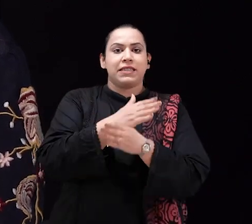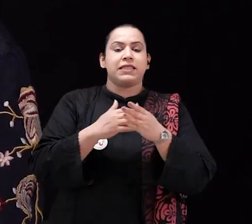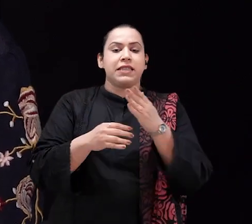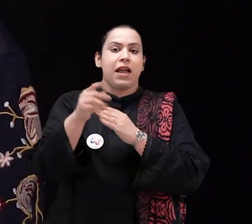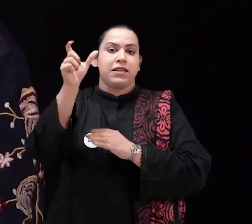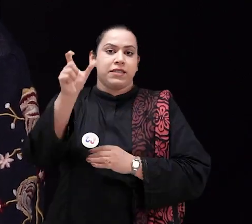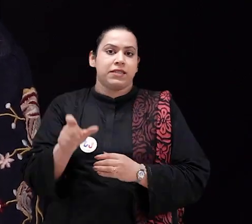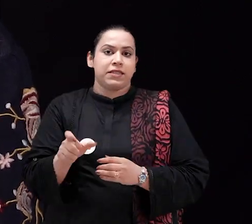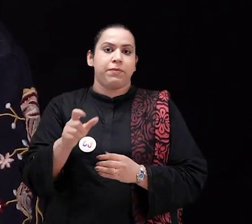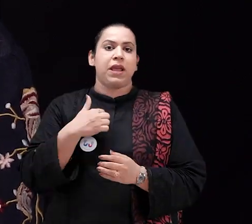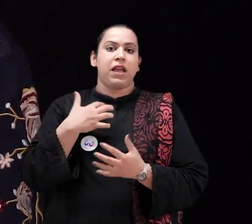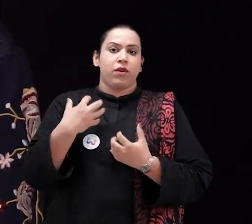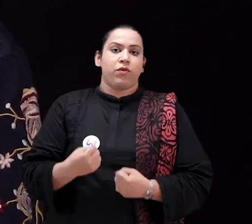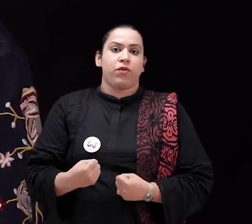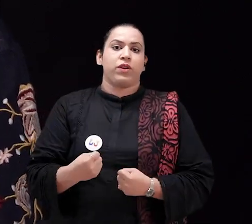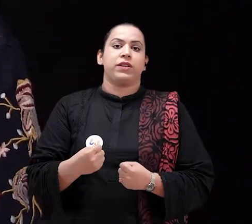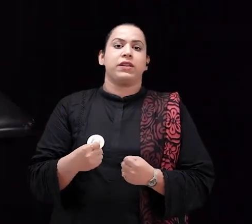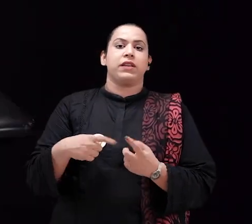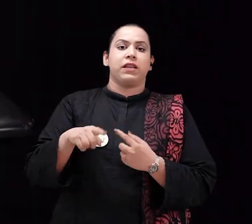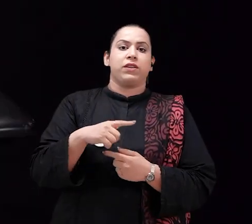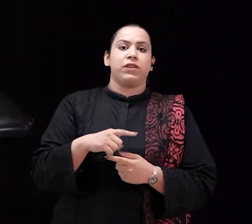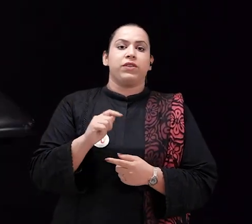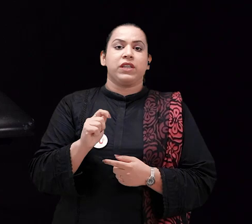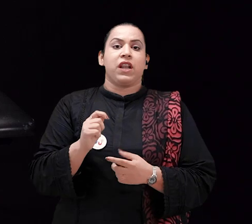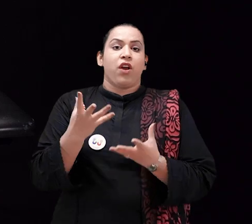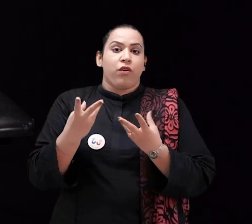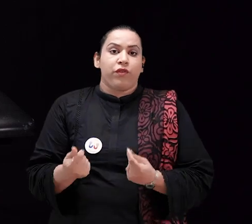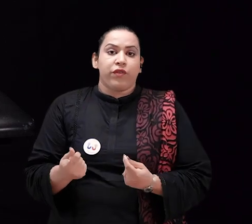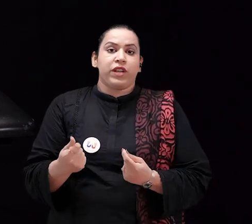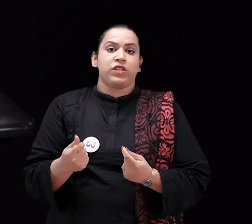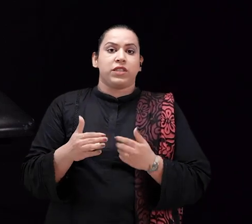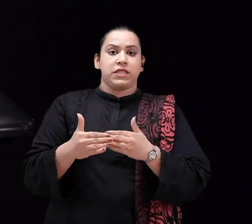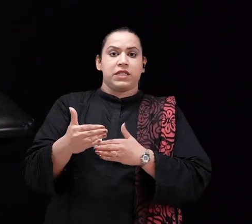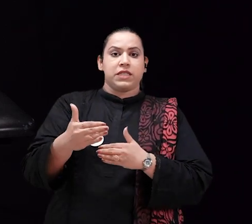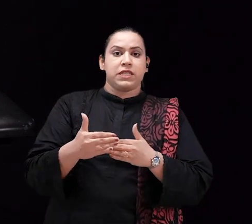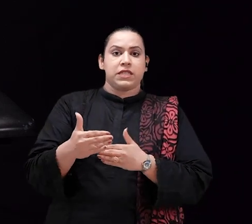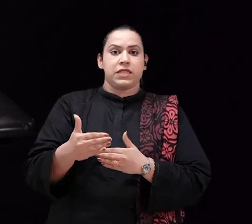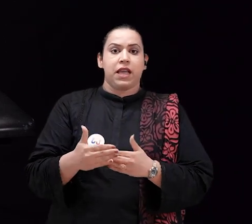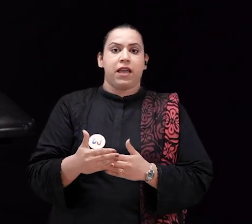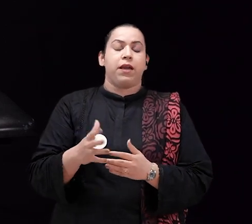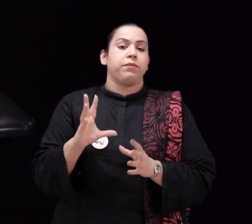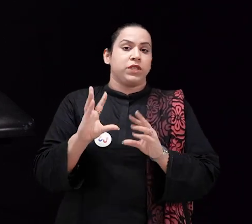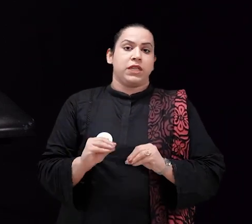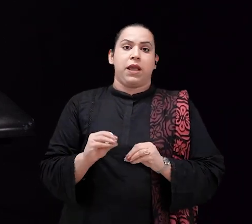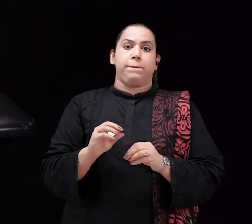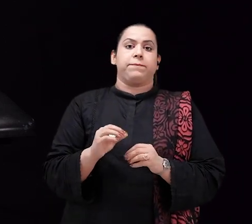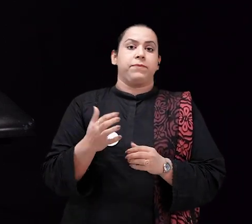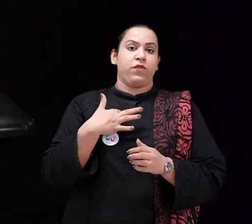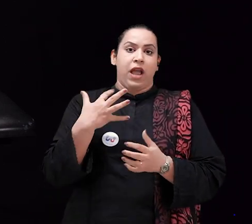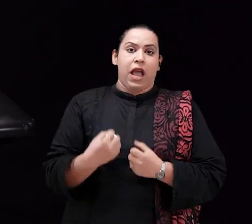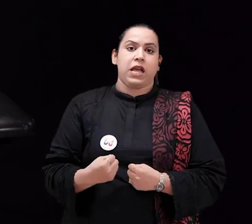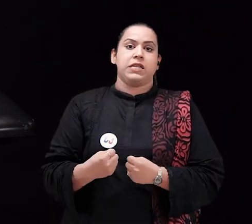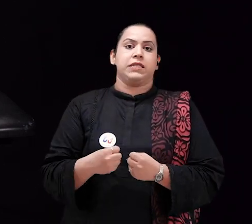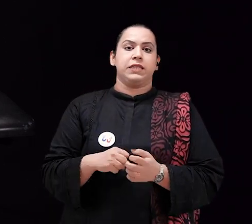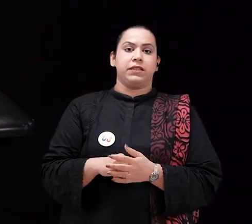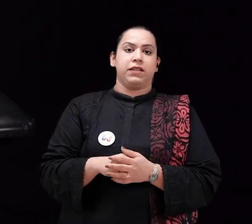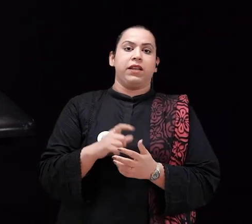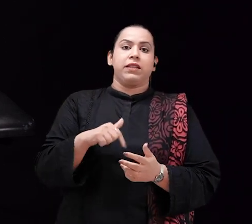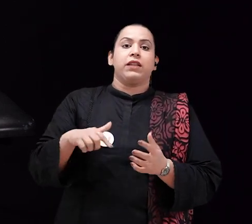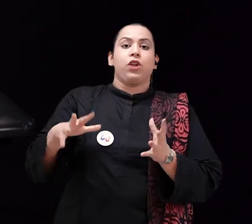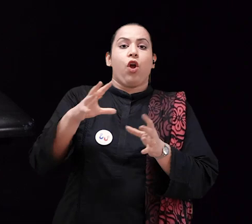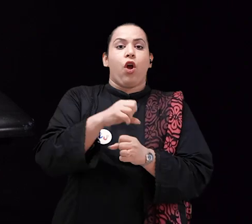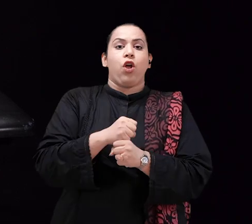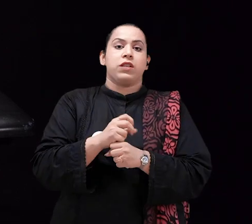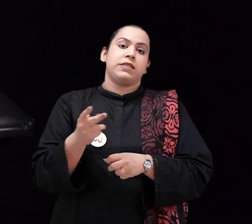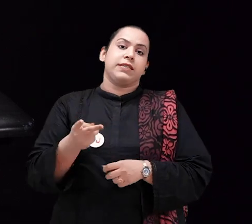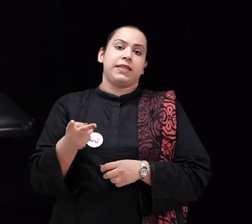stigmas that are attached to people with disabilities. I want to finish that distance that people associate. It not them or us. We